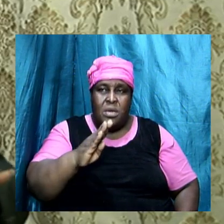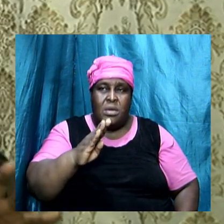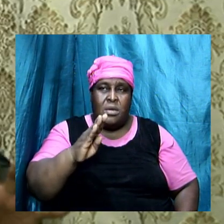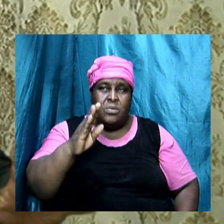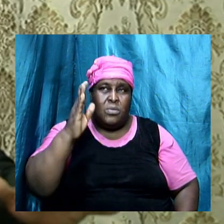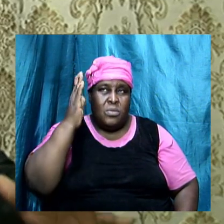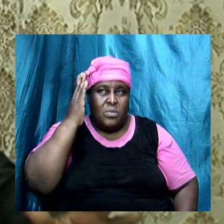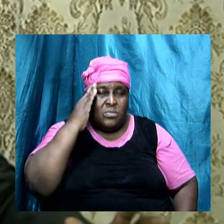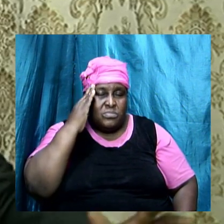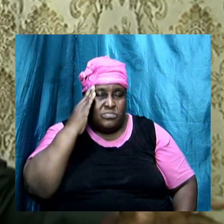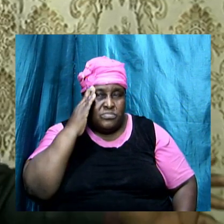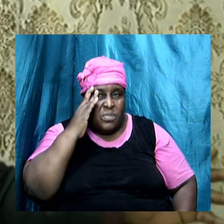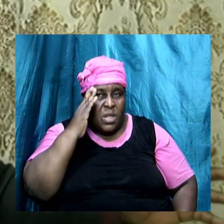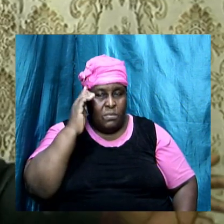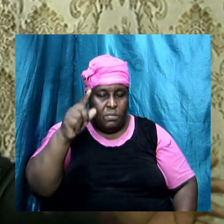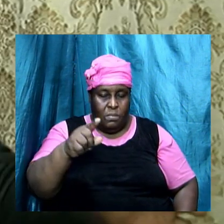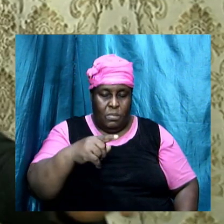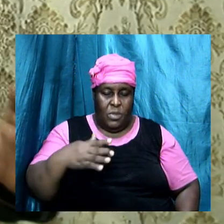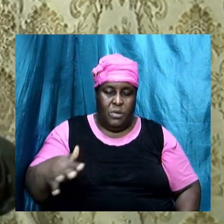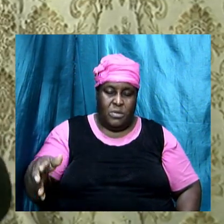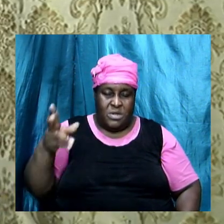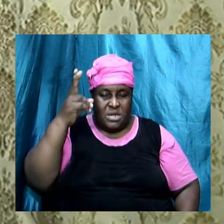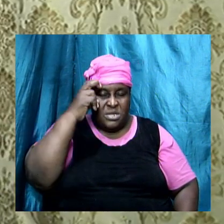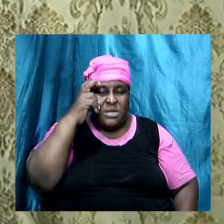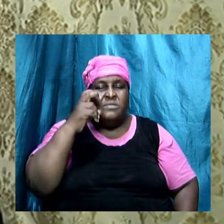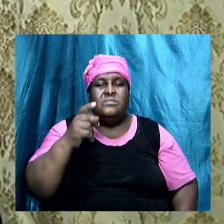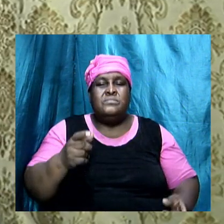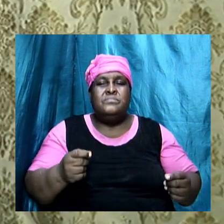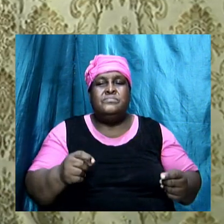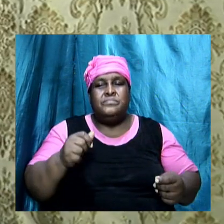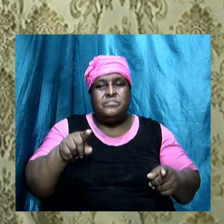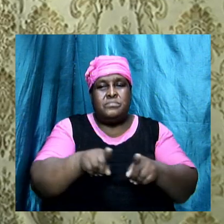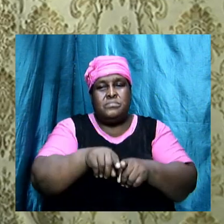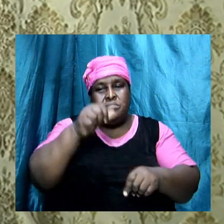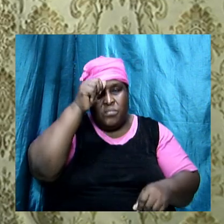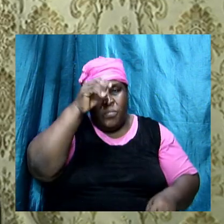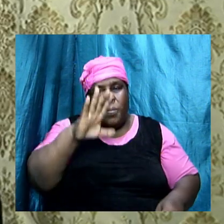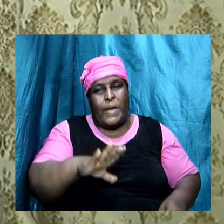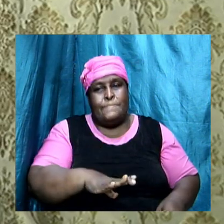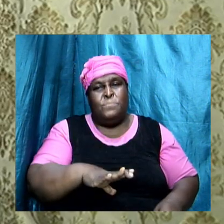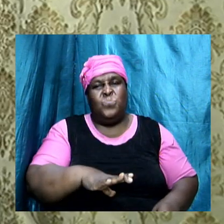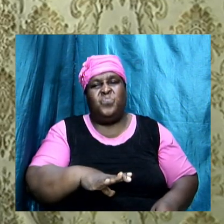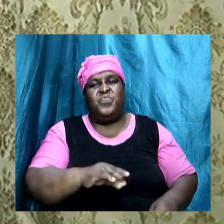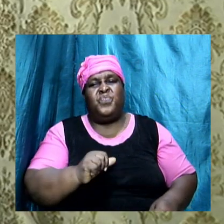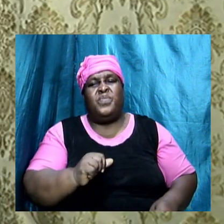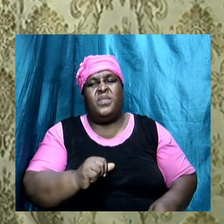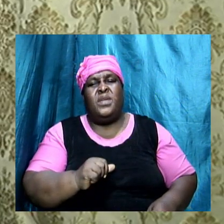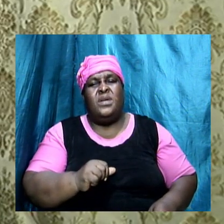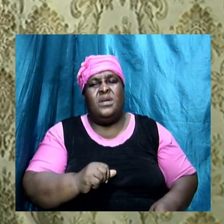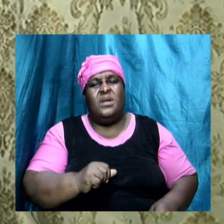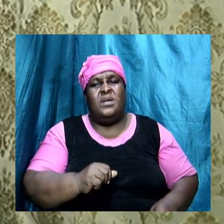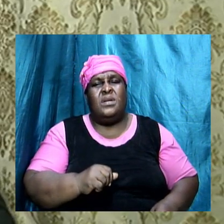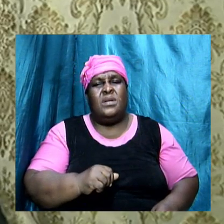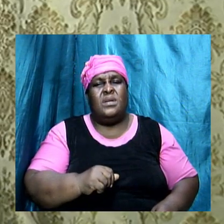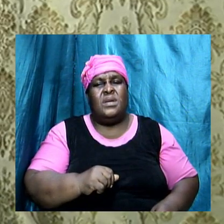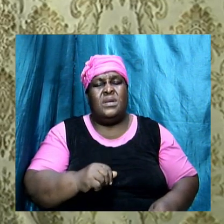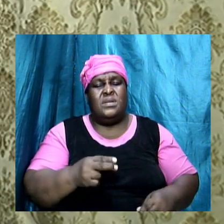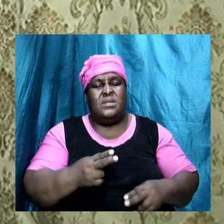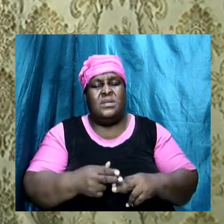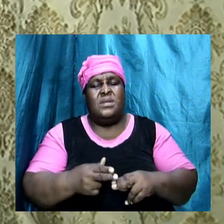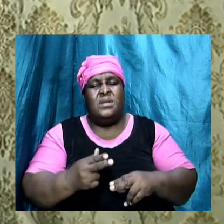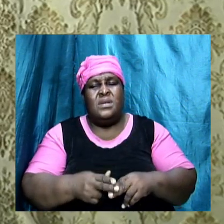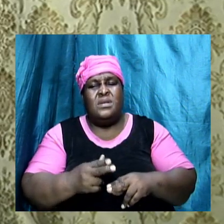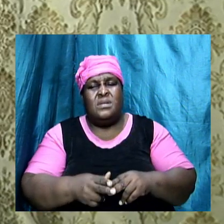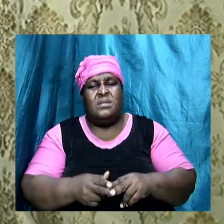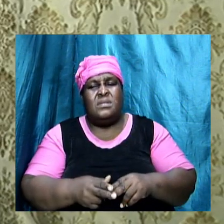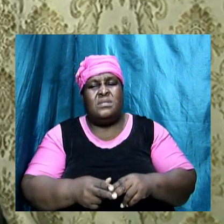things that the adversary will do. He will look here as men, amen, I cut down on the salt, I whole lot, but I